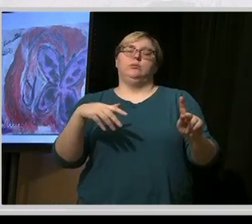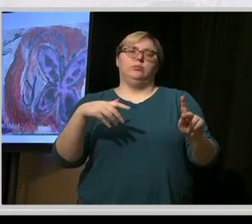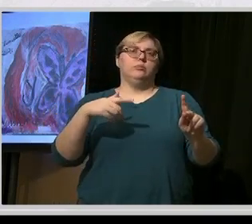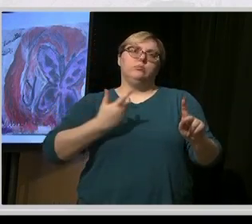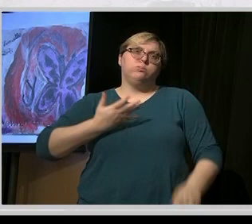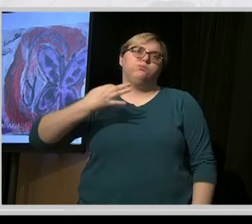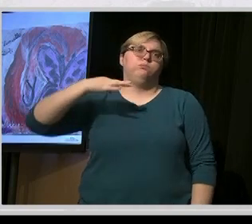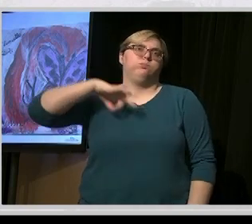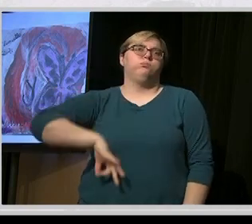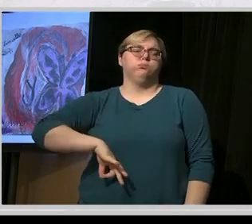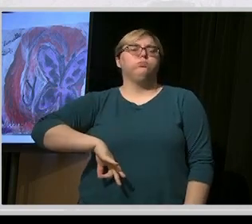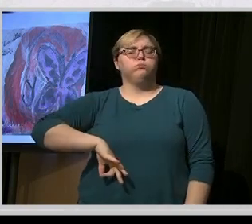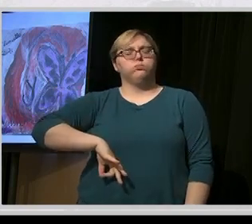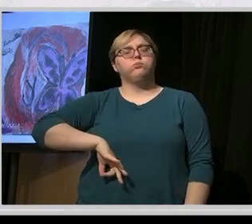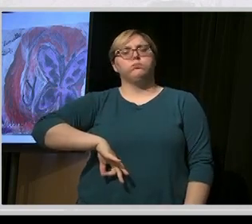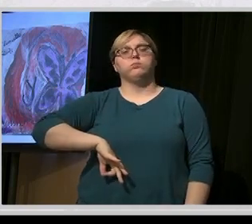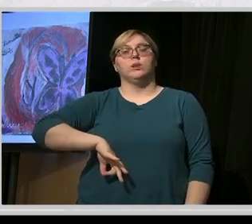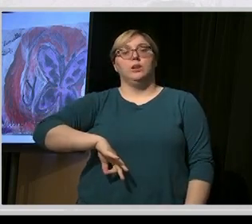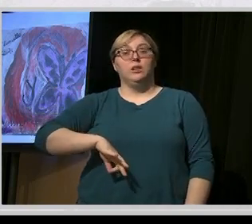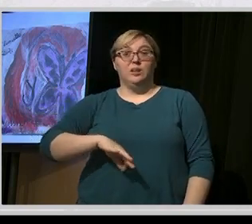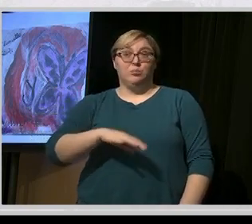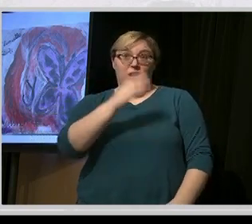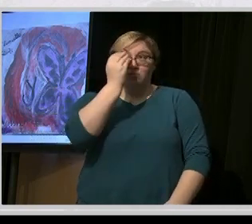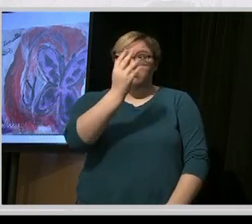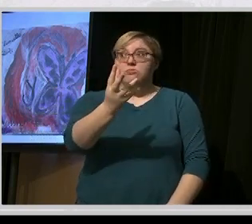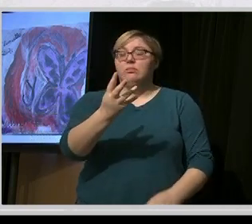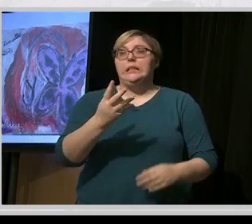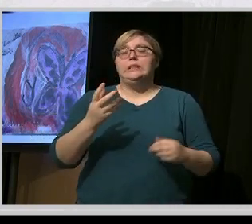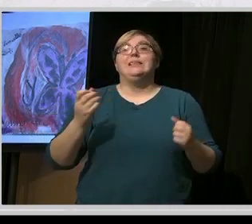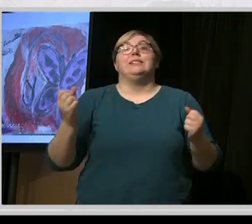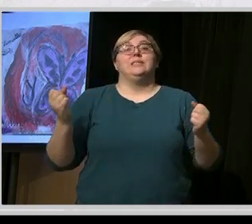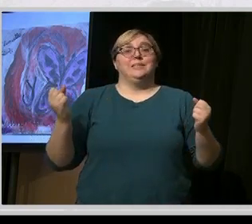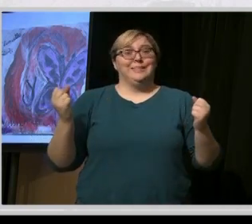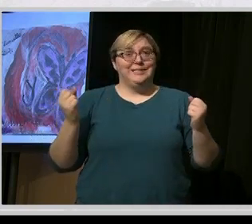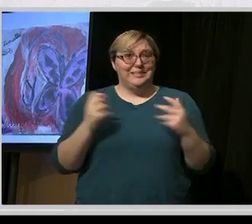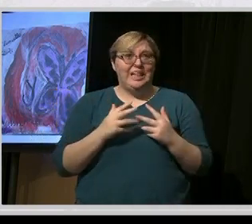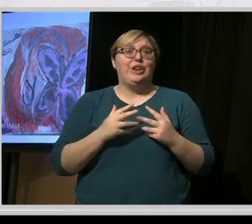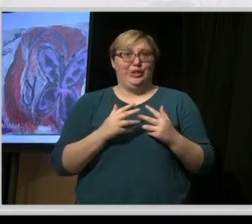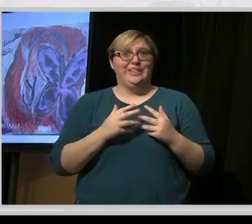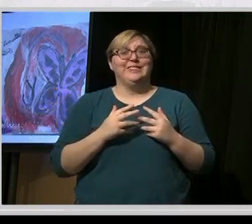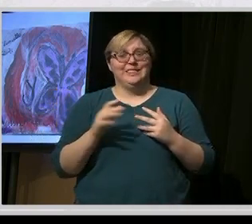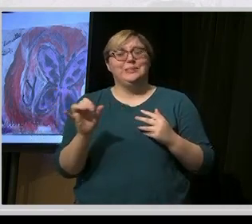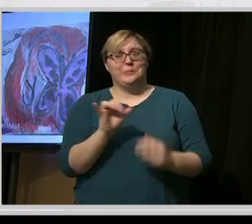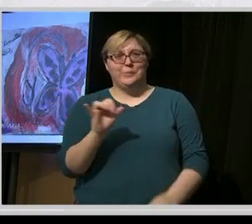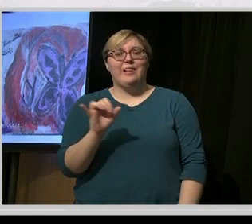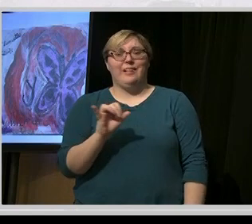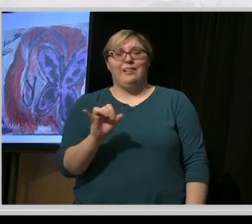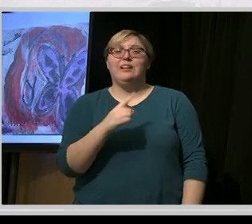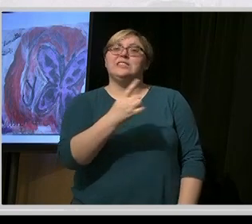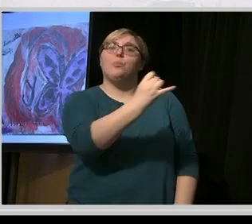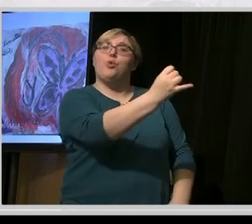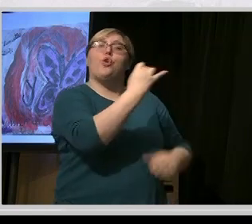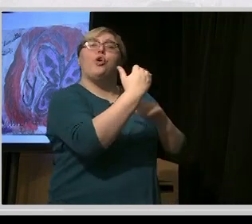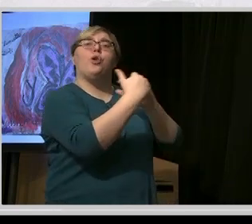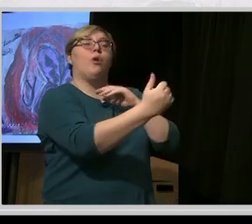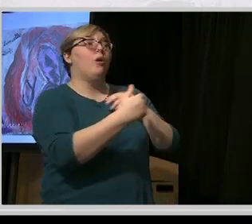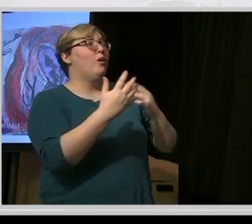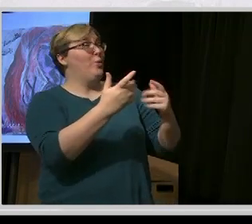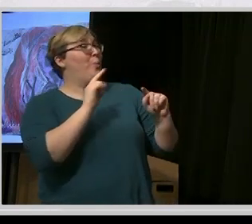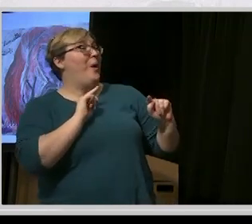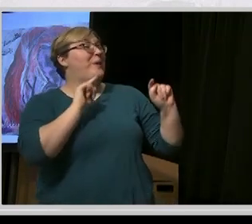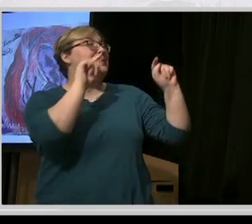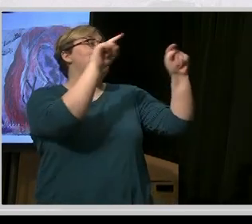scary. Right? You get a call. Oh, you want to come out and help us